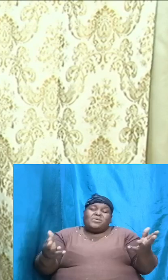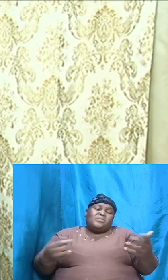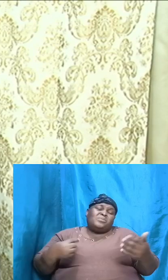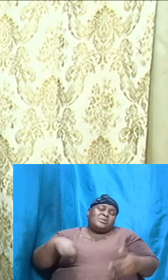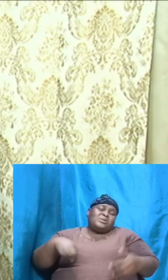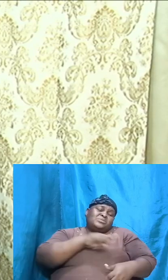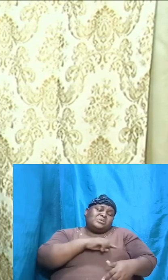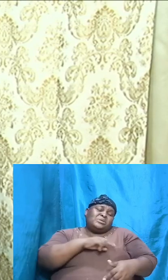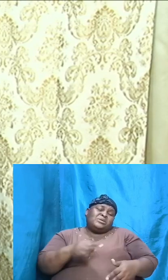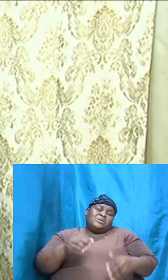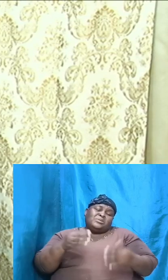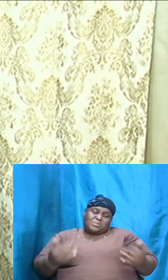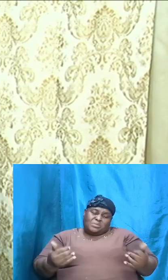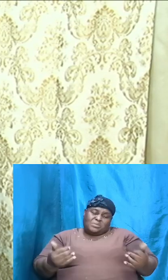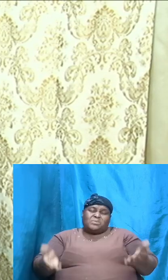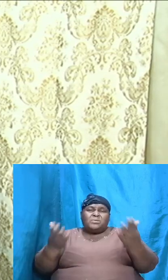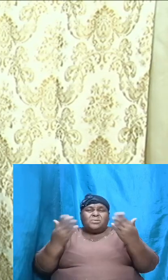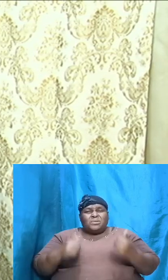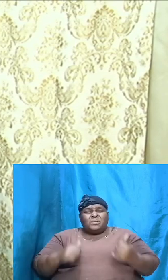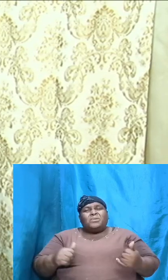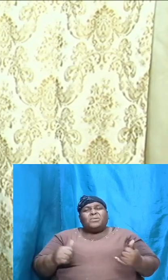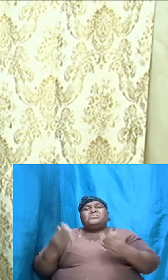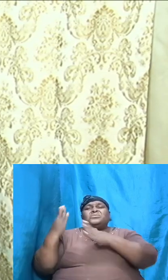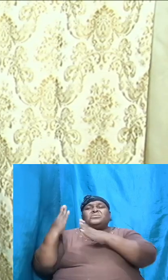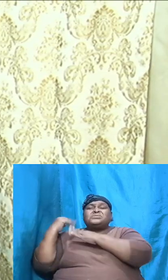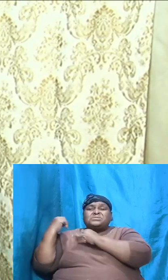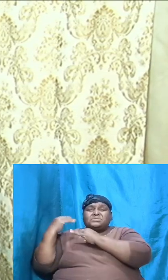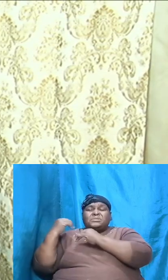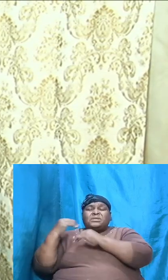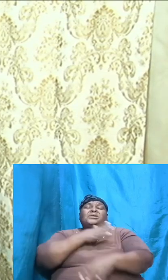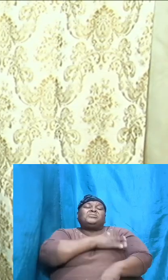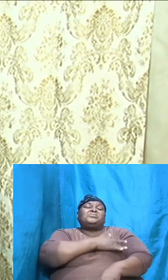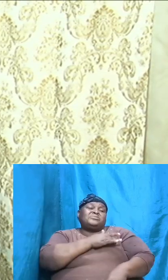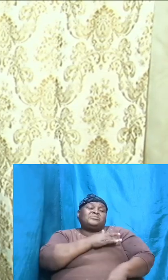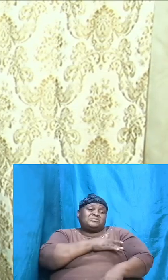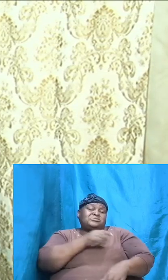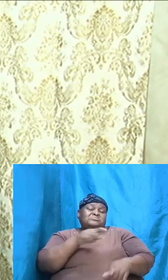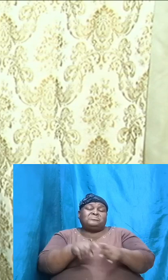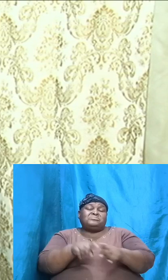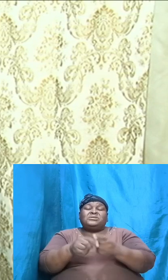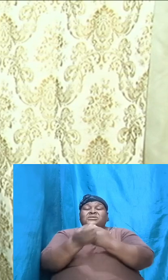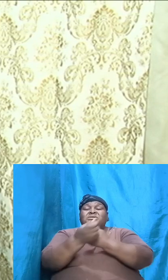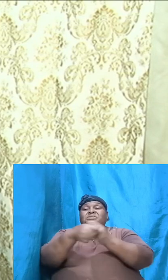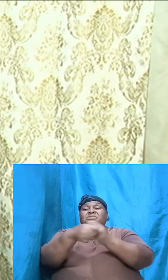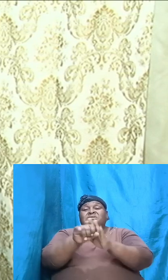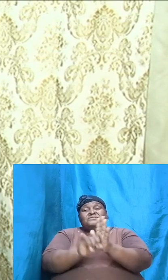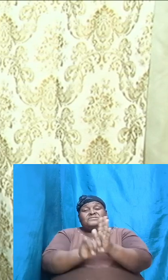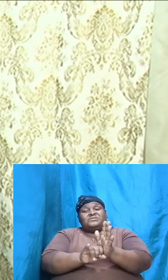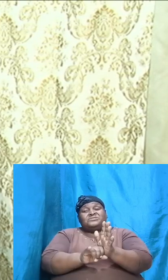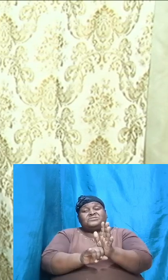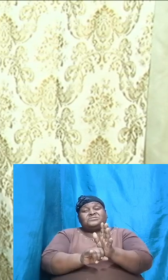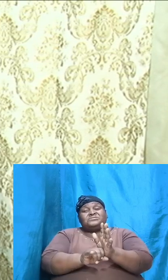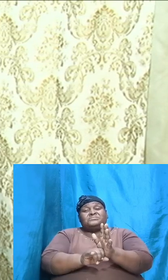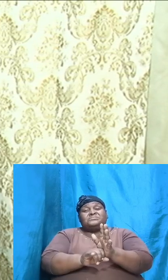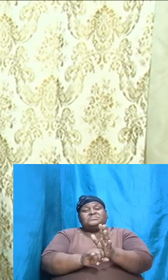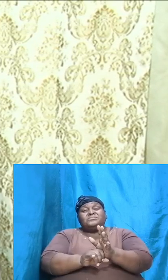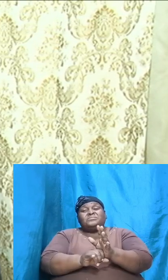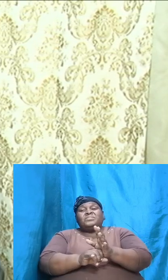to accept, what we have now come to appreciate as salvation that